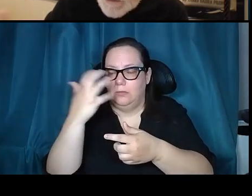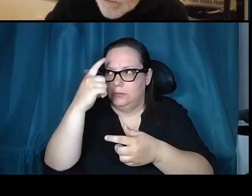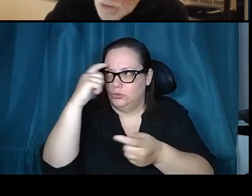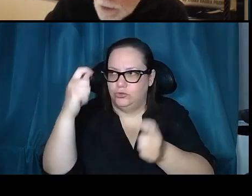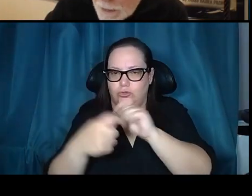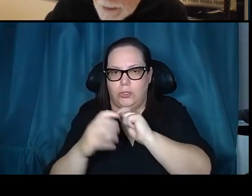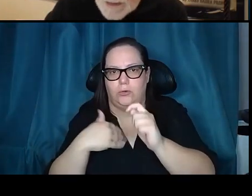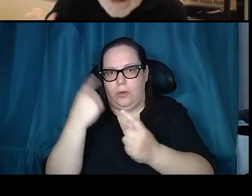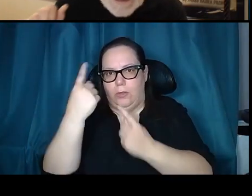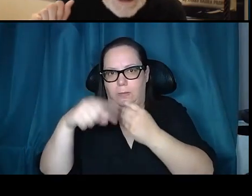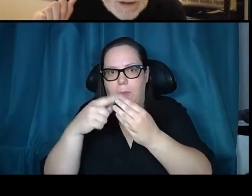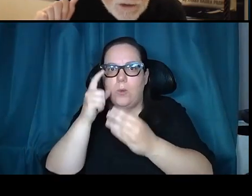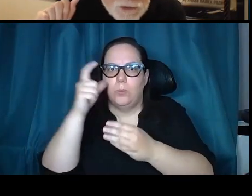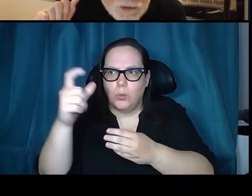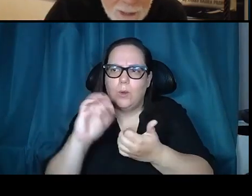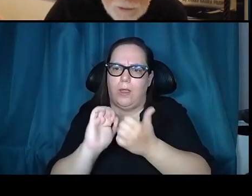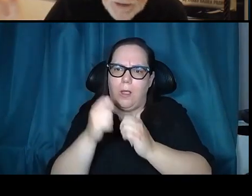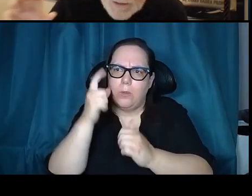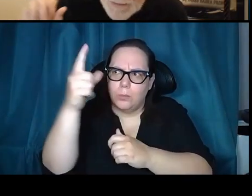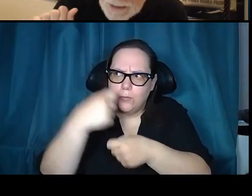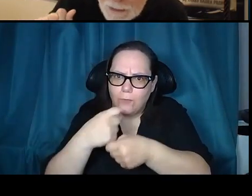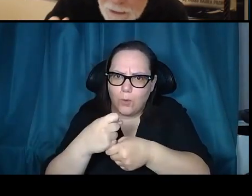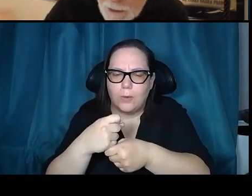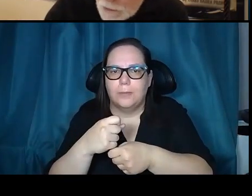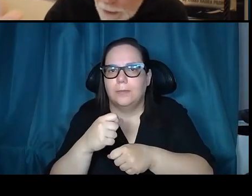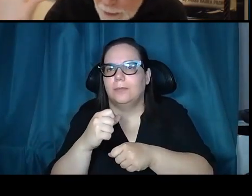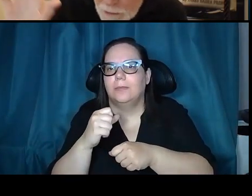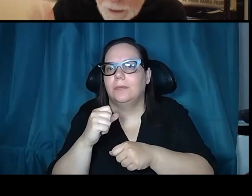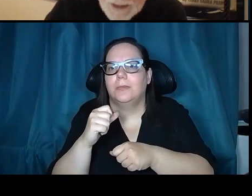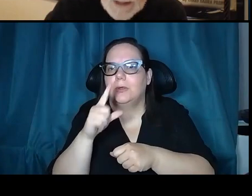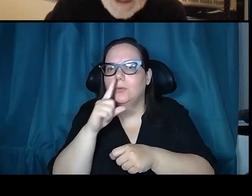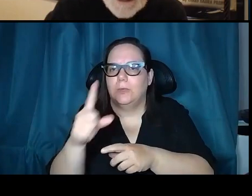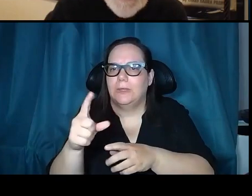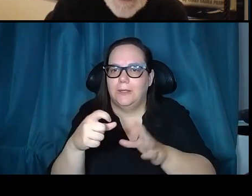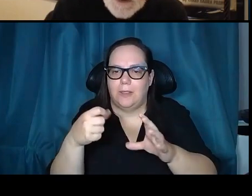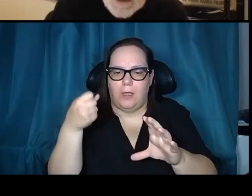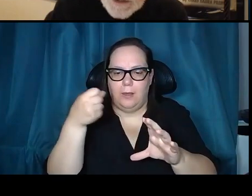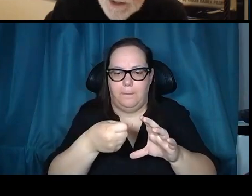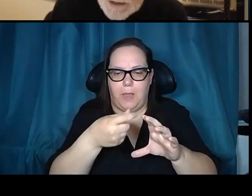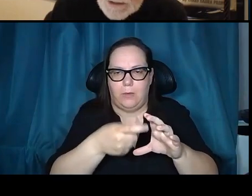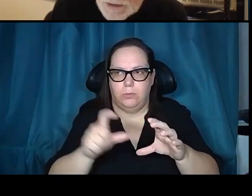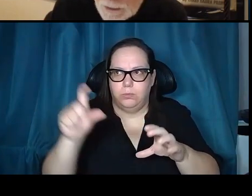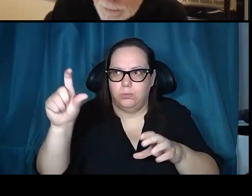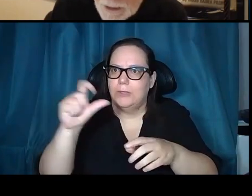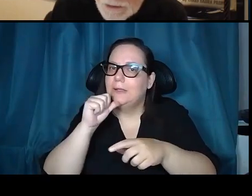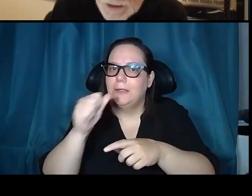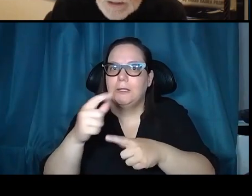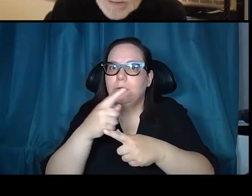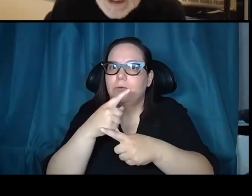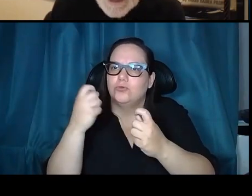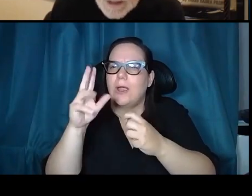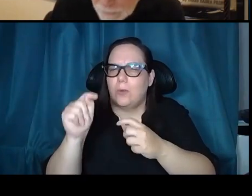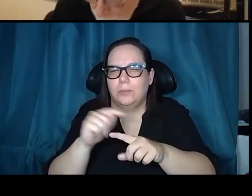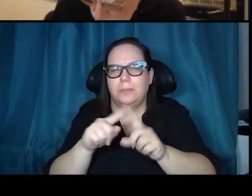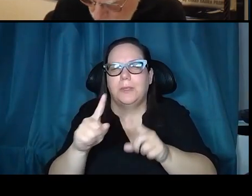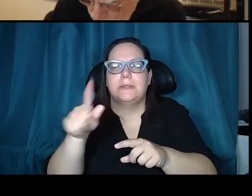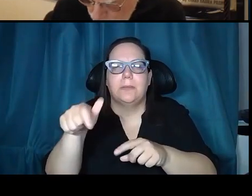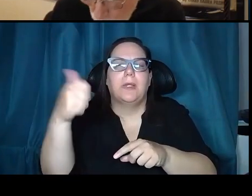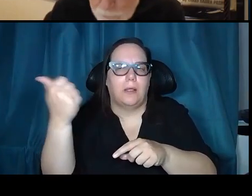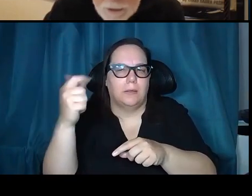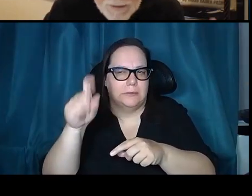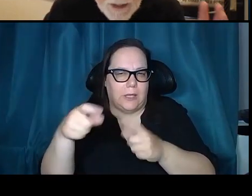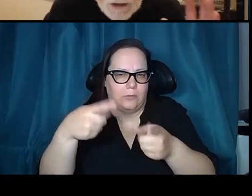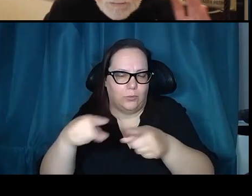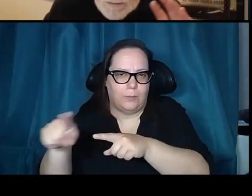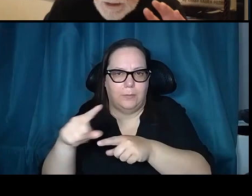about how the moon formed. Didn't dry out. The impact didn't dry out all the ejecta, but something else had to be the case.